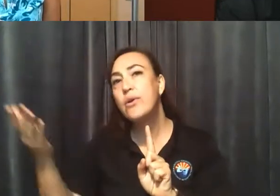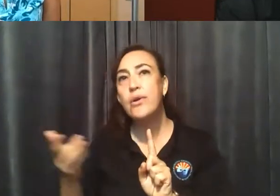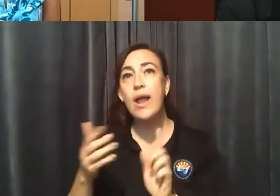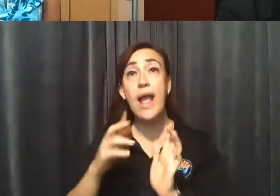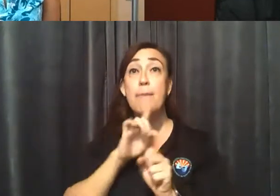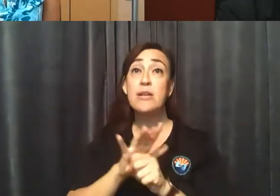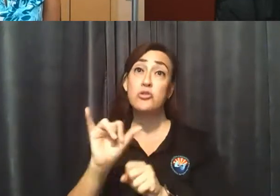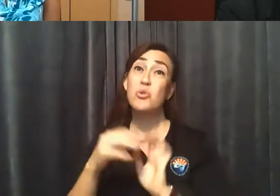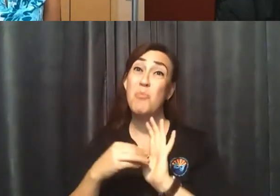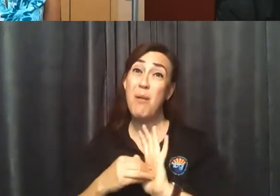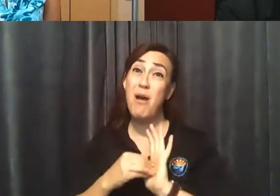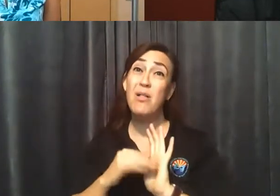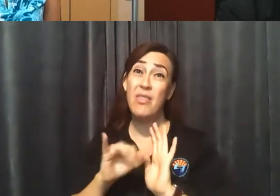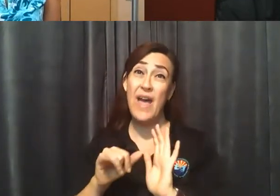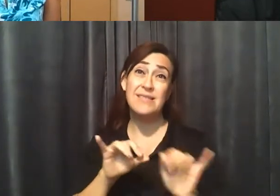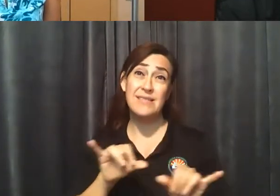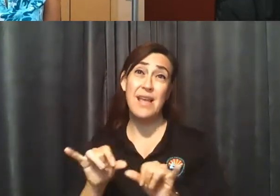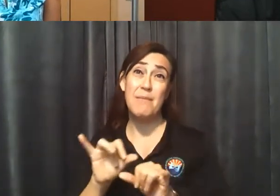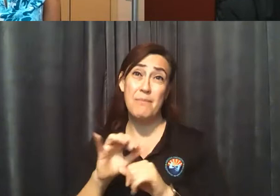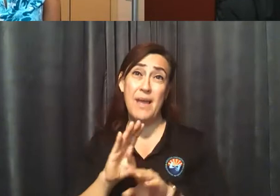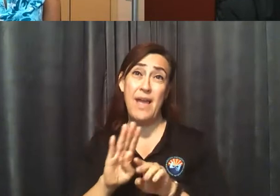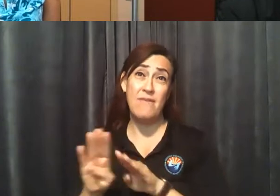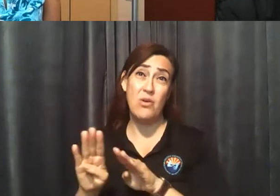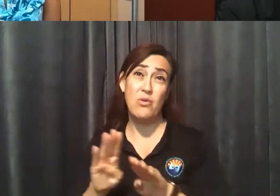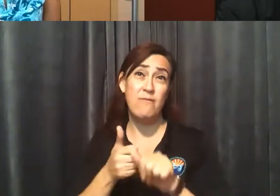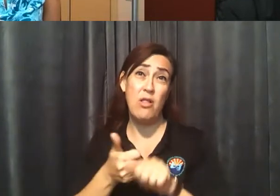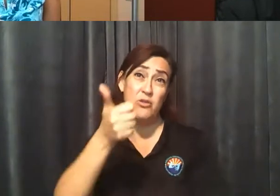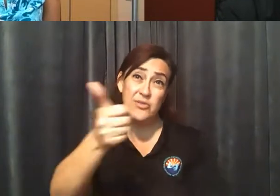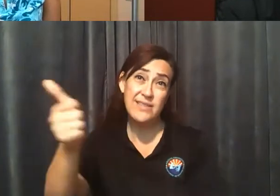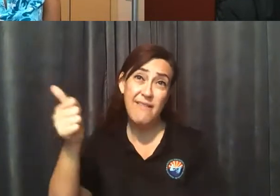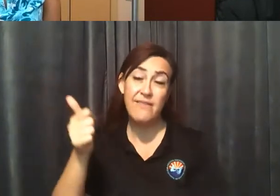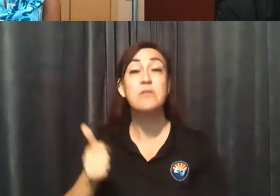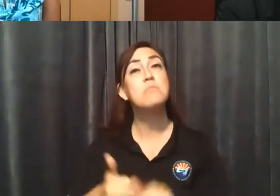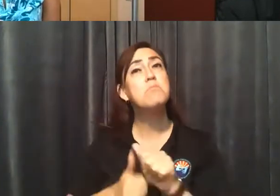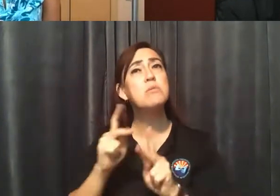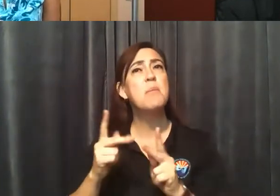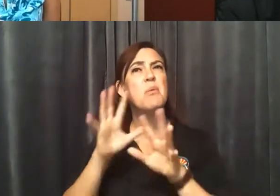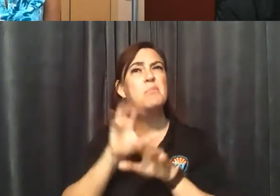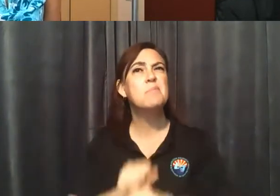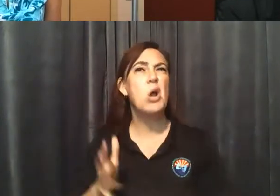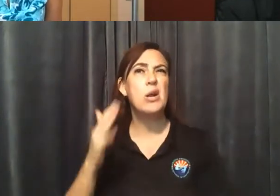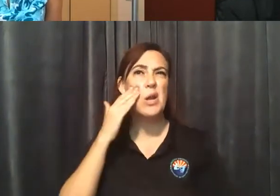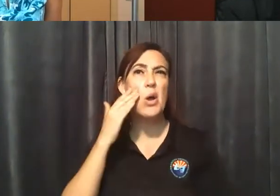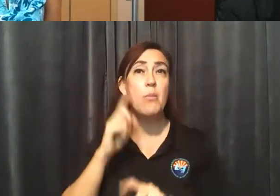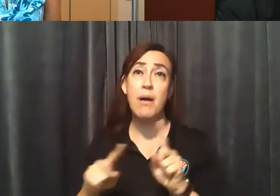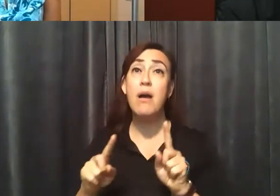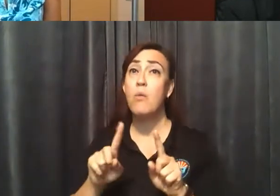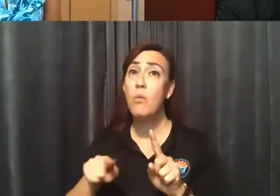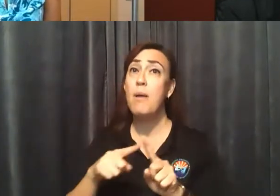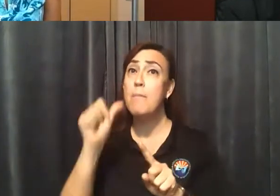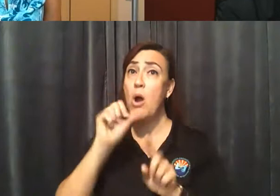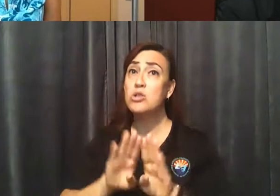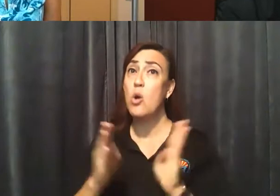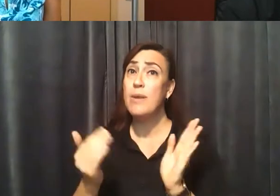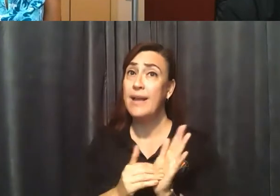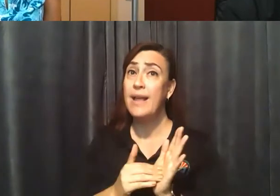that behavior. And so most people know what those rules are now, but as bars reopen, there's going to be some questions because you've